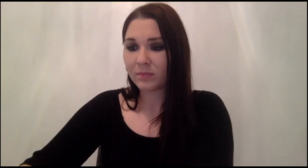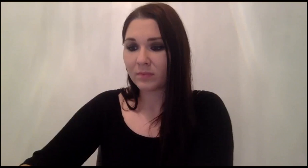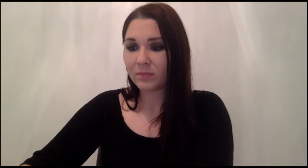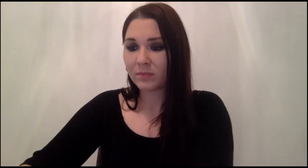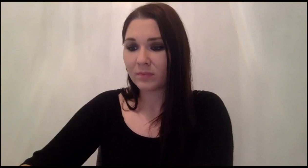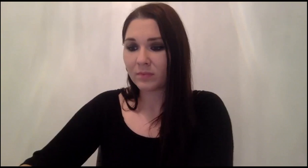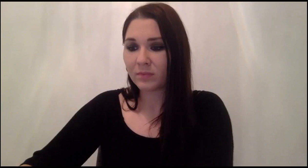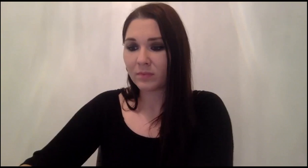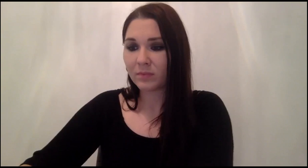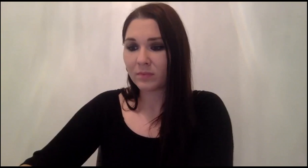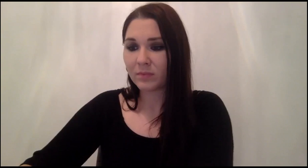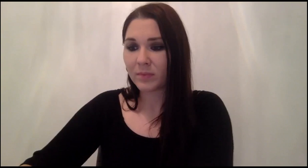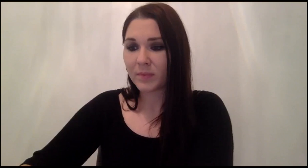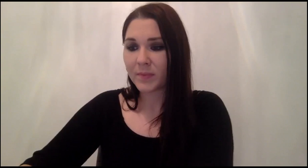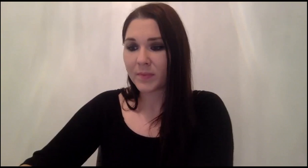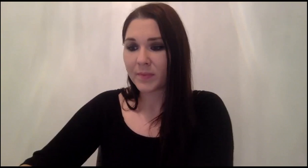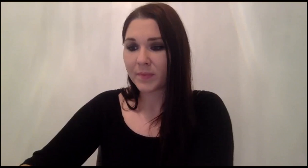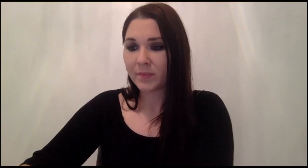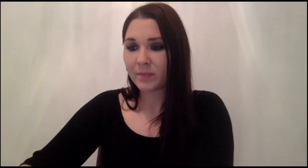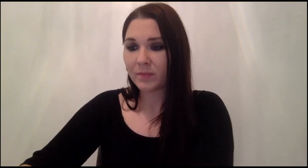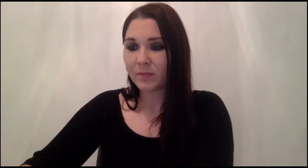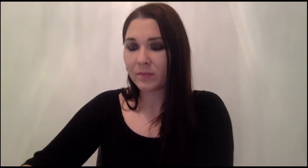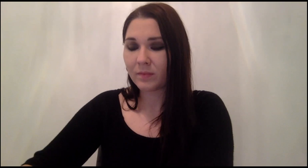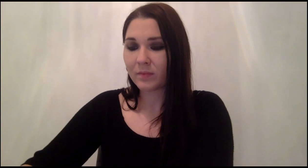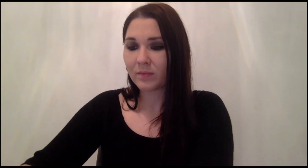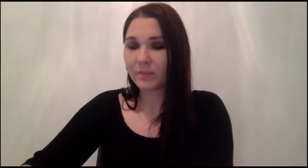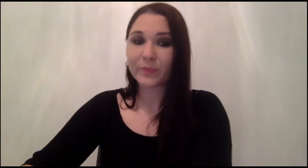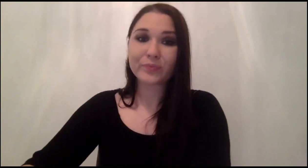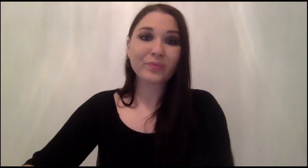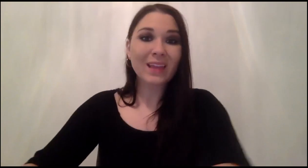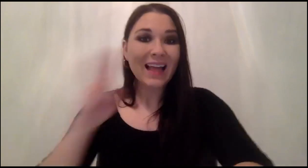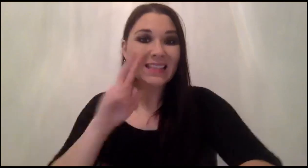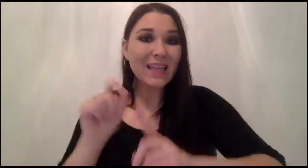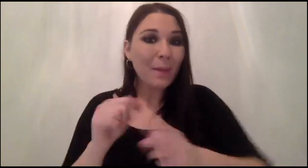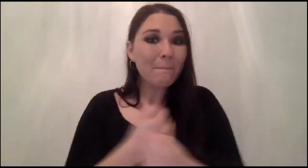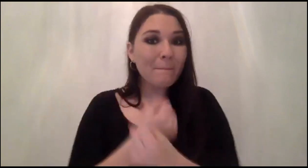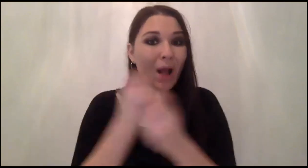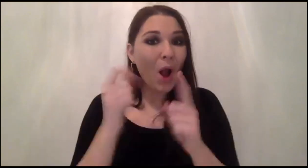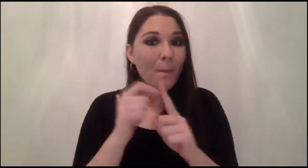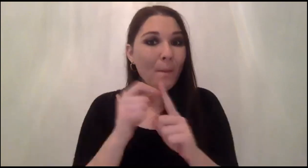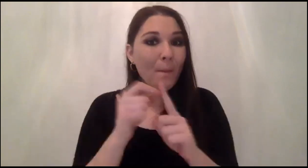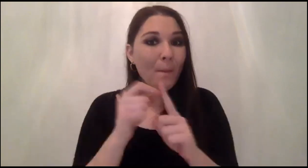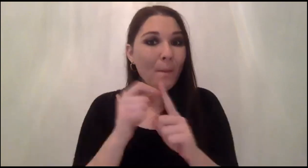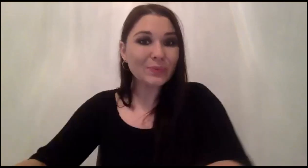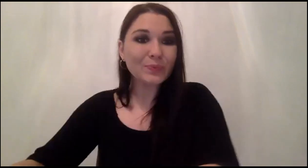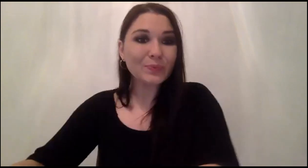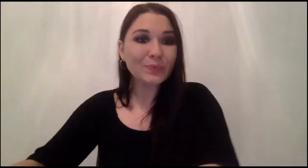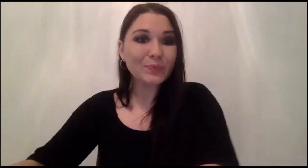um got a bit of trouble can't see my powerpoint here give me a second